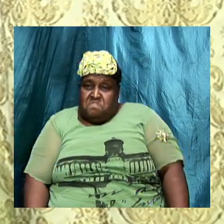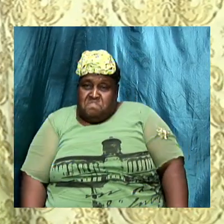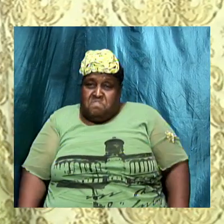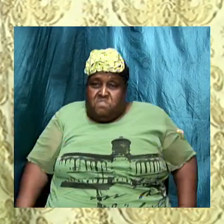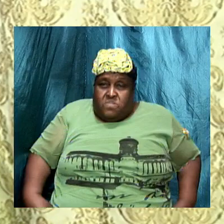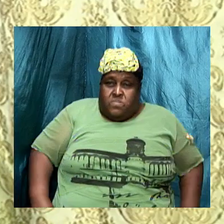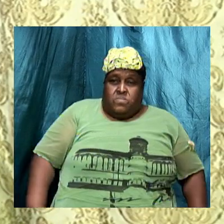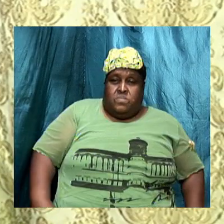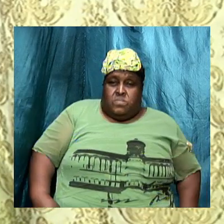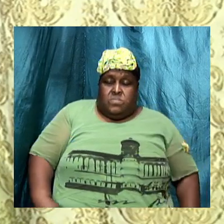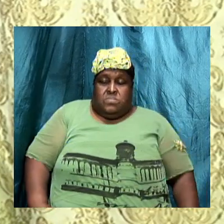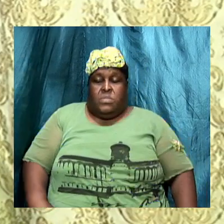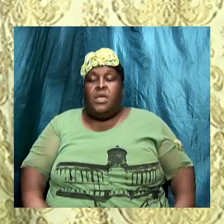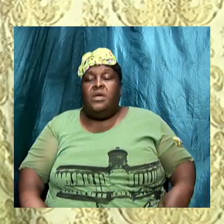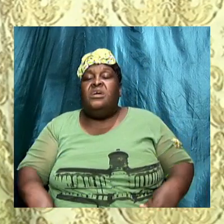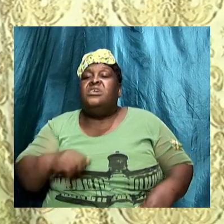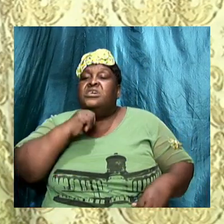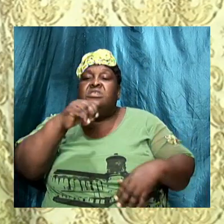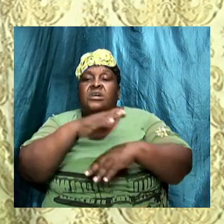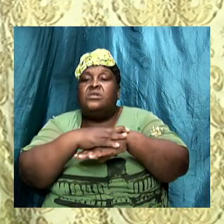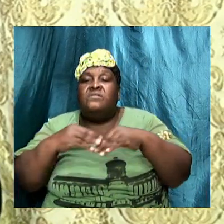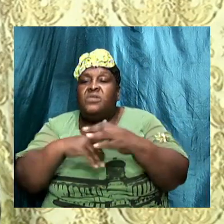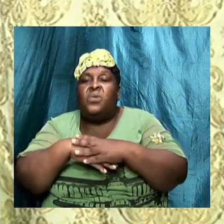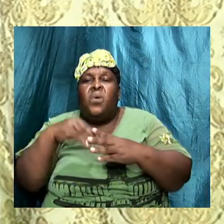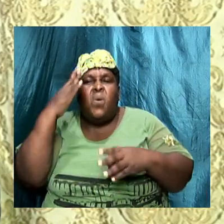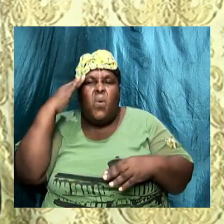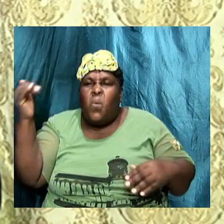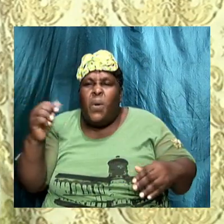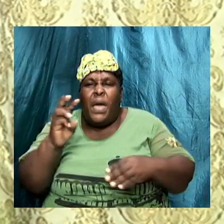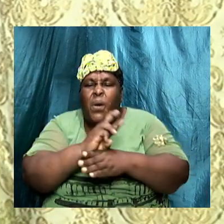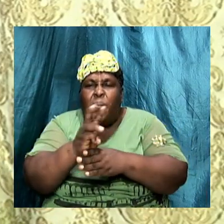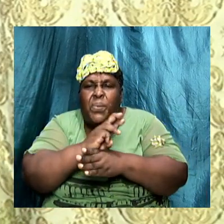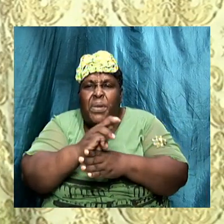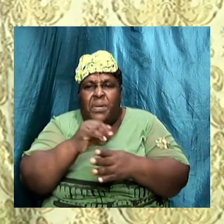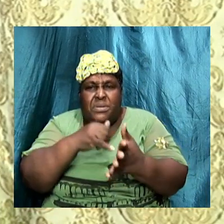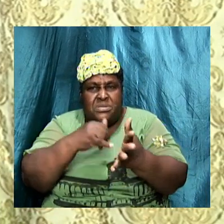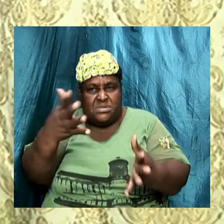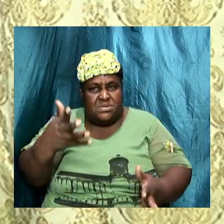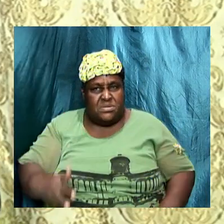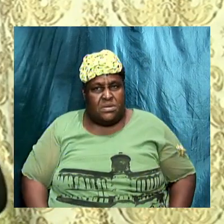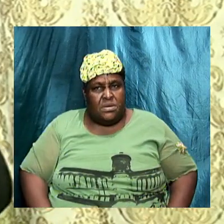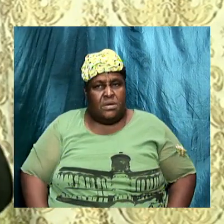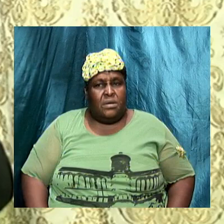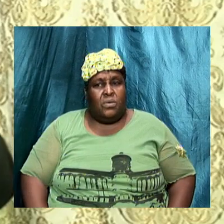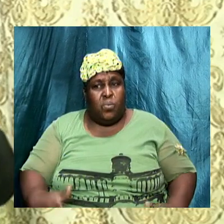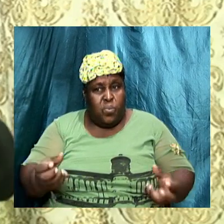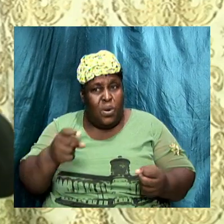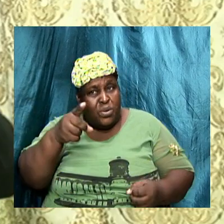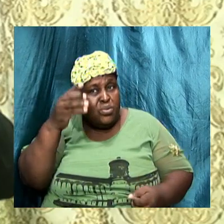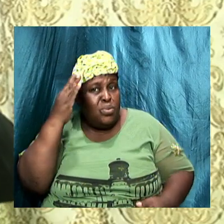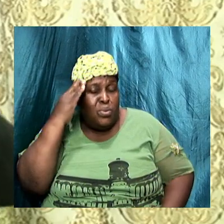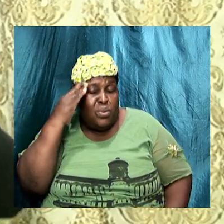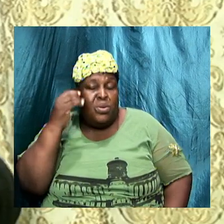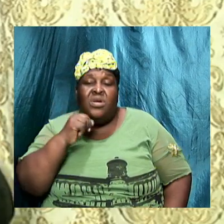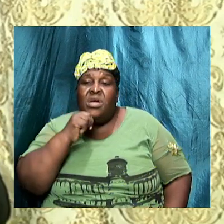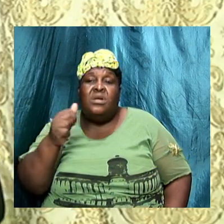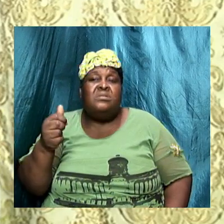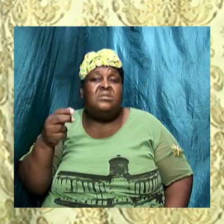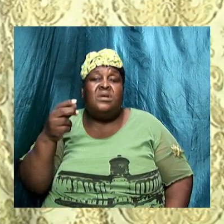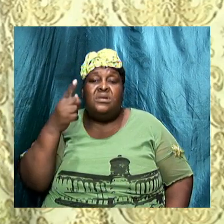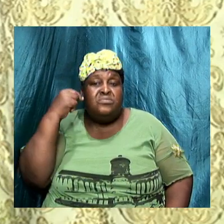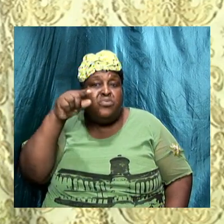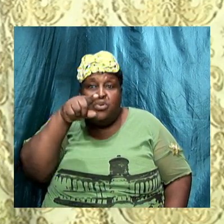you're not comfortable then why you're still weird but look here I want you to know that it is not up to you